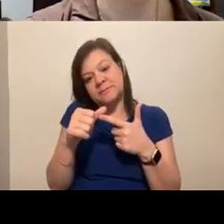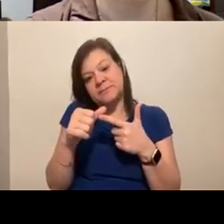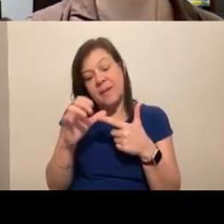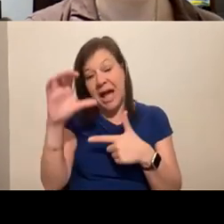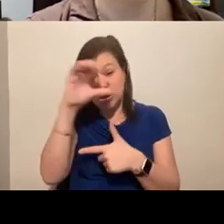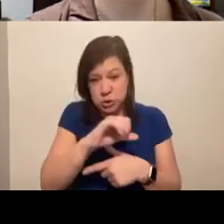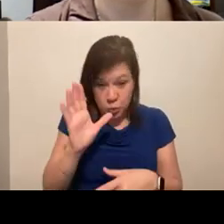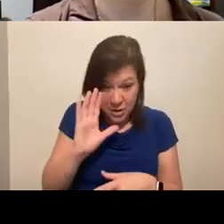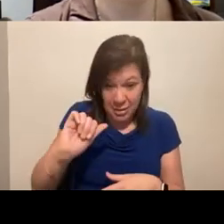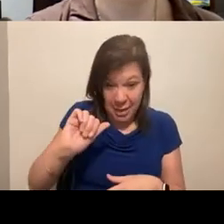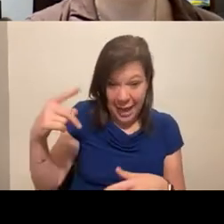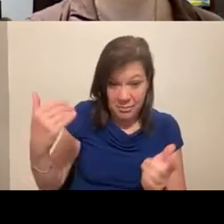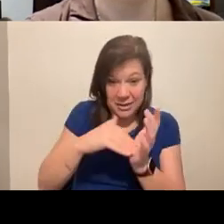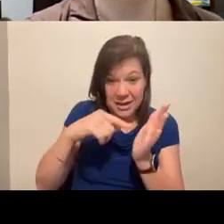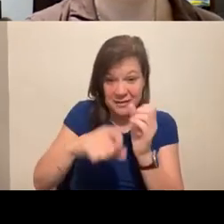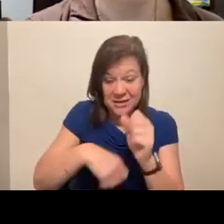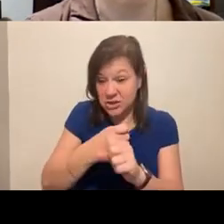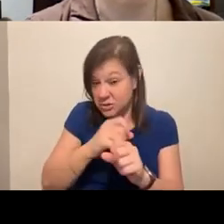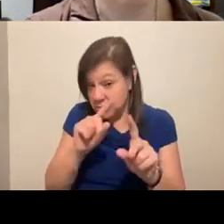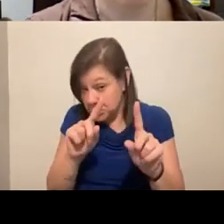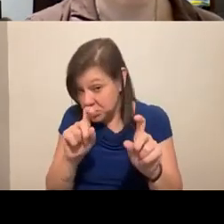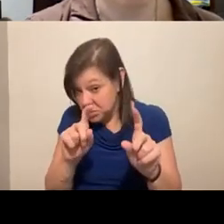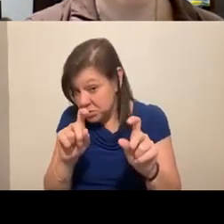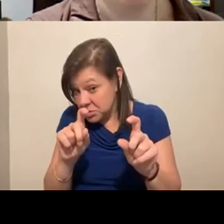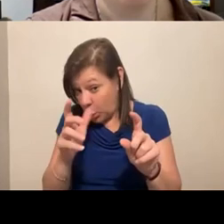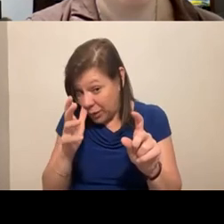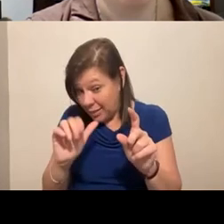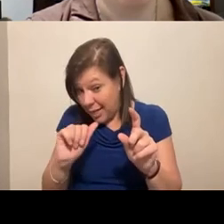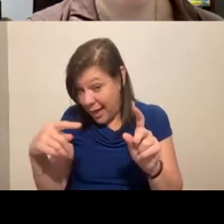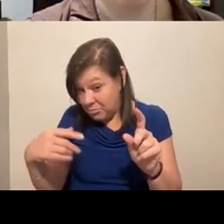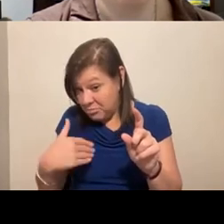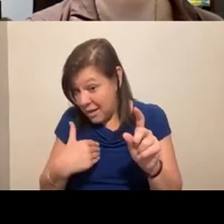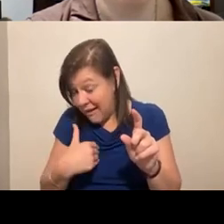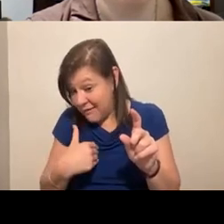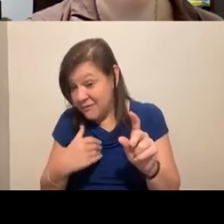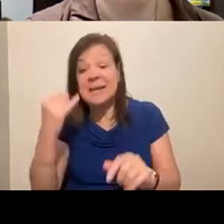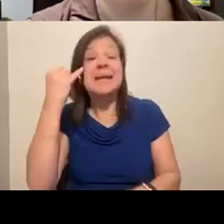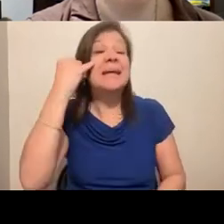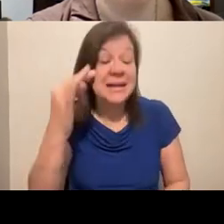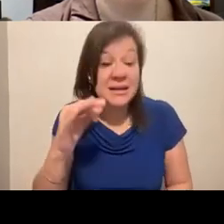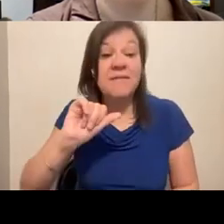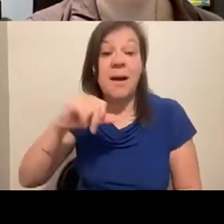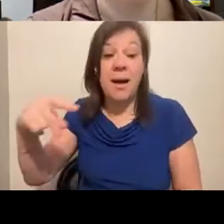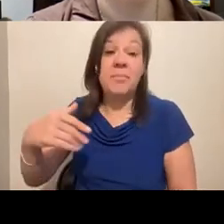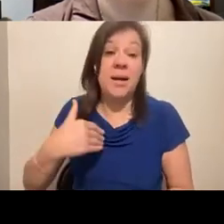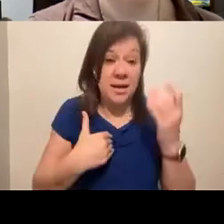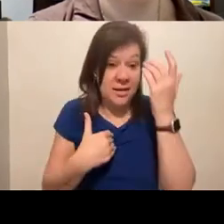an app again this year, question mark. If, if there is an app,